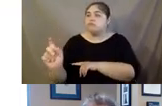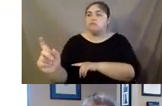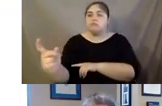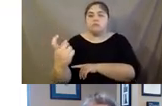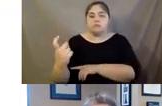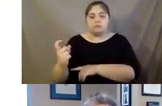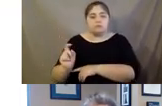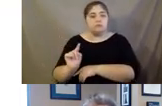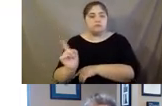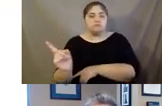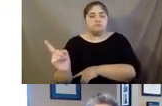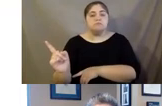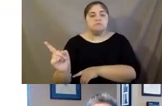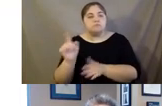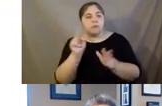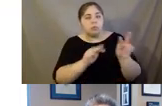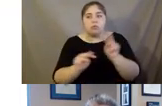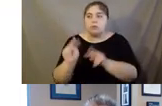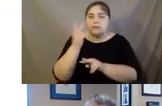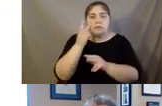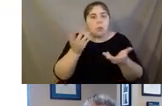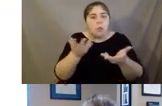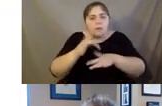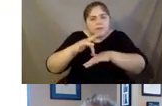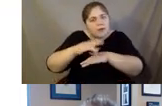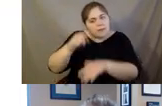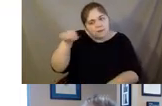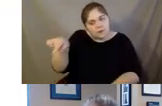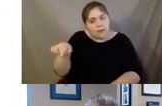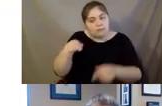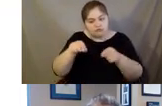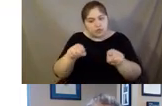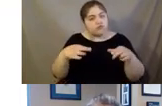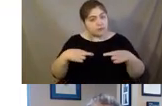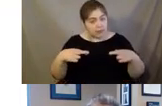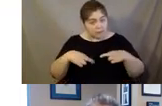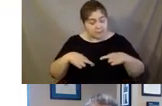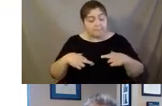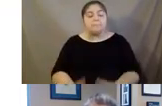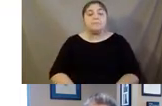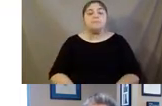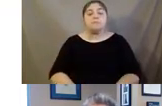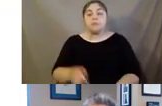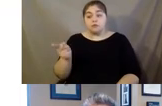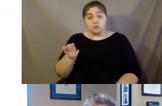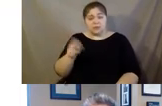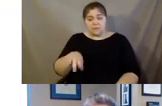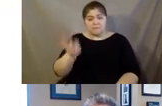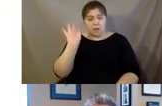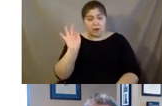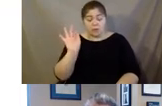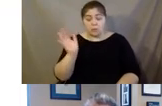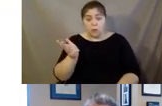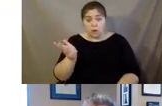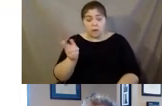they went around checking out what was available to them in retirement. And what they found were people who